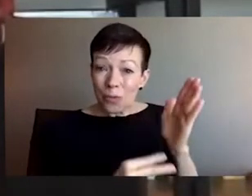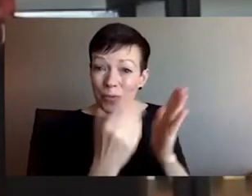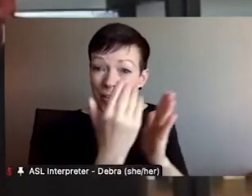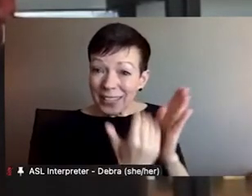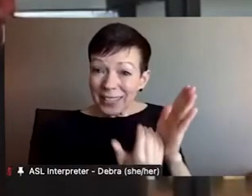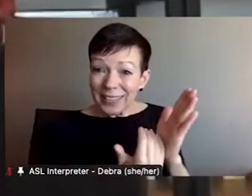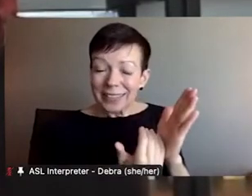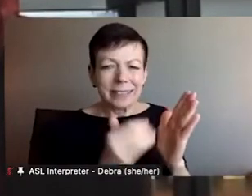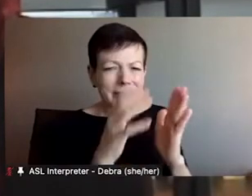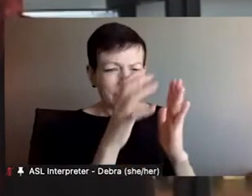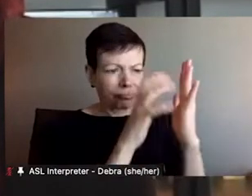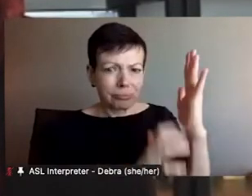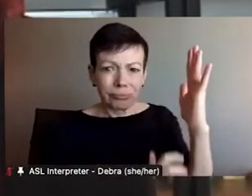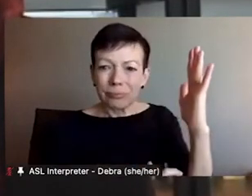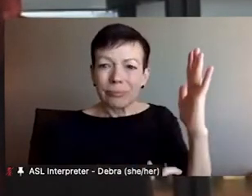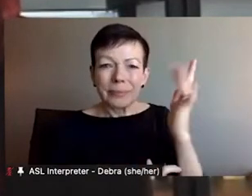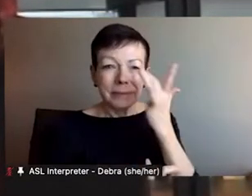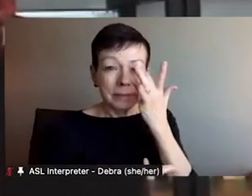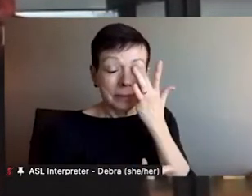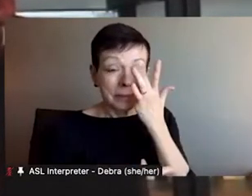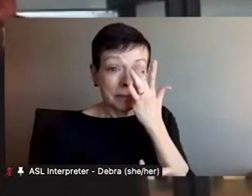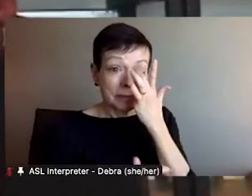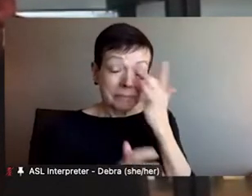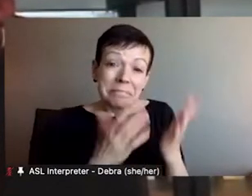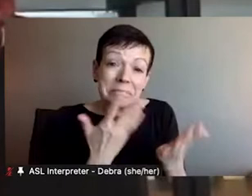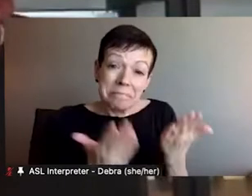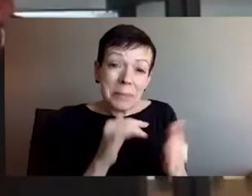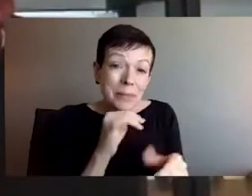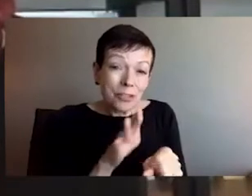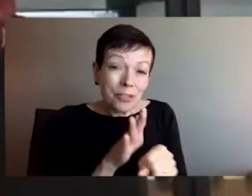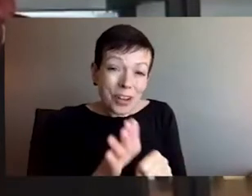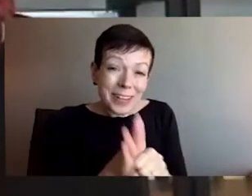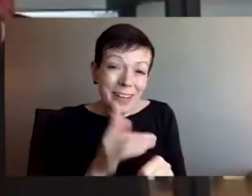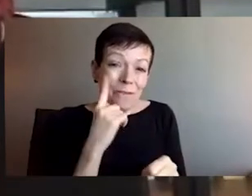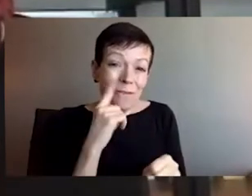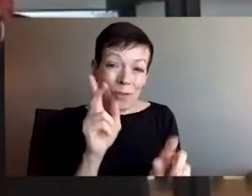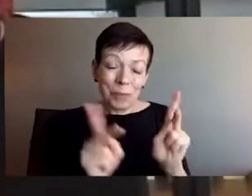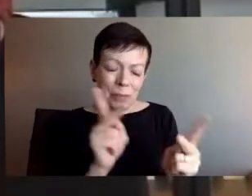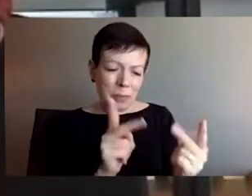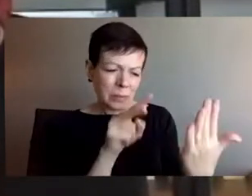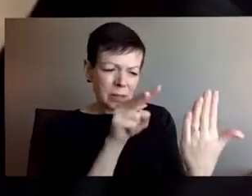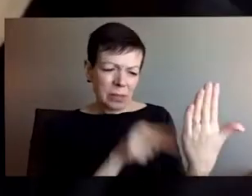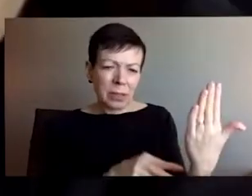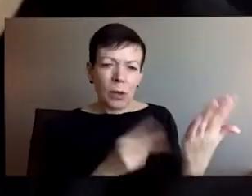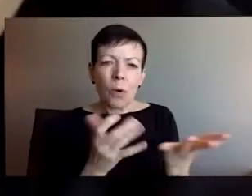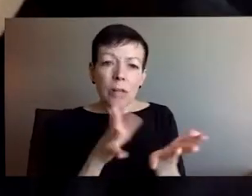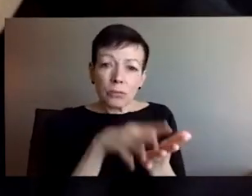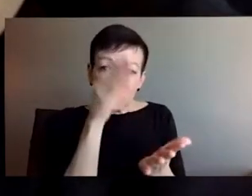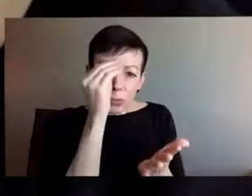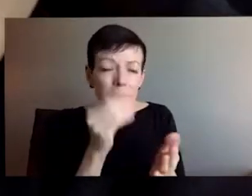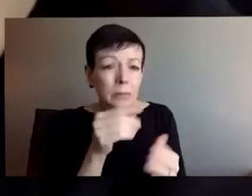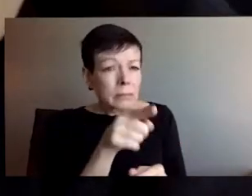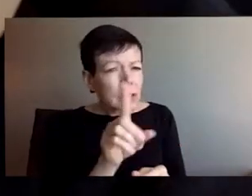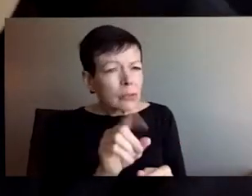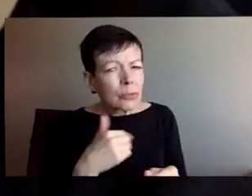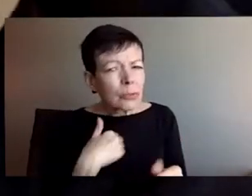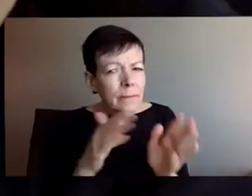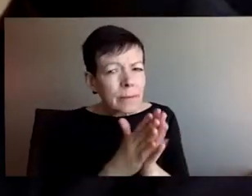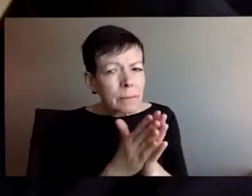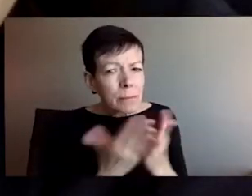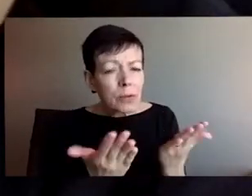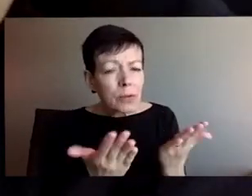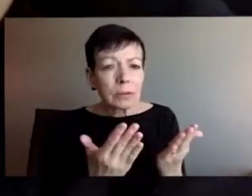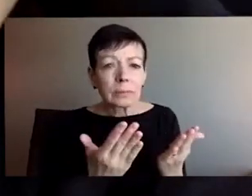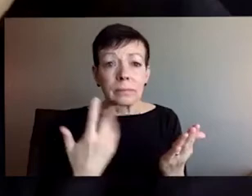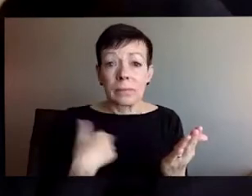there's a great deal that we could, uh, that we could talk about. encourage people to read, um, any good, um, sources you might want to point